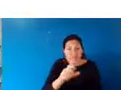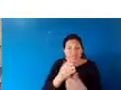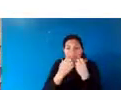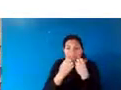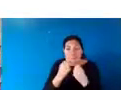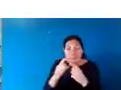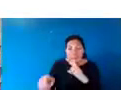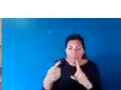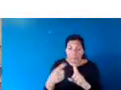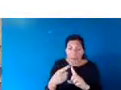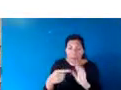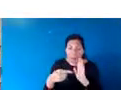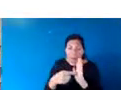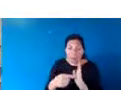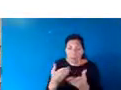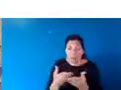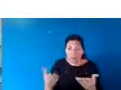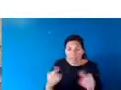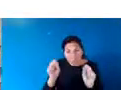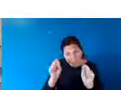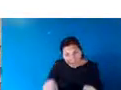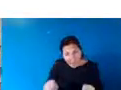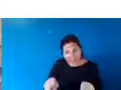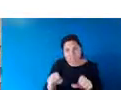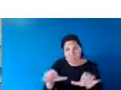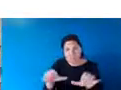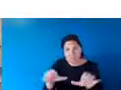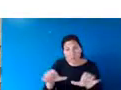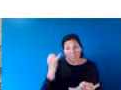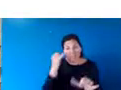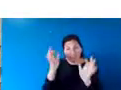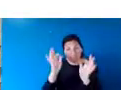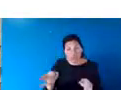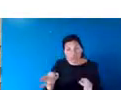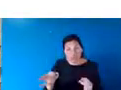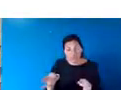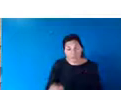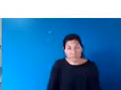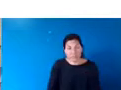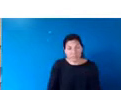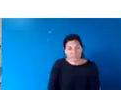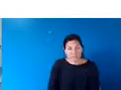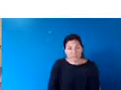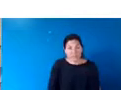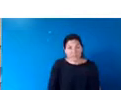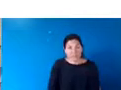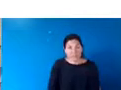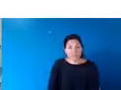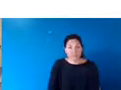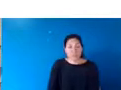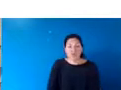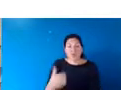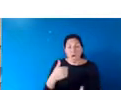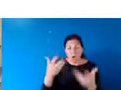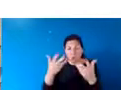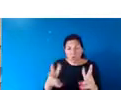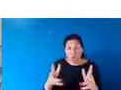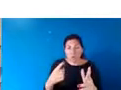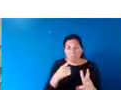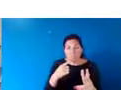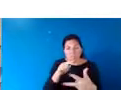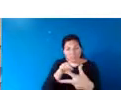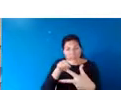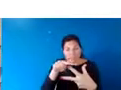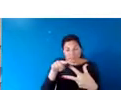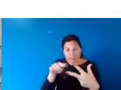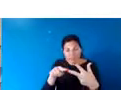now, showing that we can indeed do this if we set our mind to it. So I'll conclude by saying that, you know, fundamentally, how do we think about health? We think about